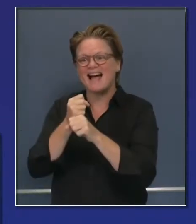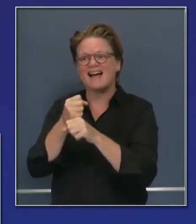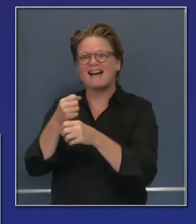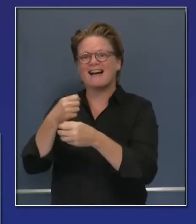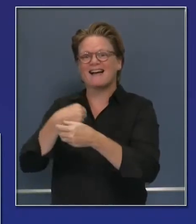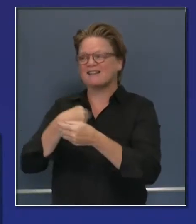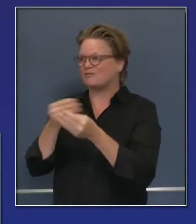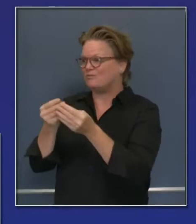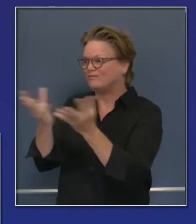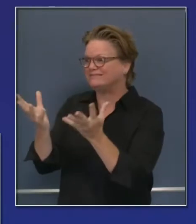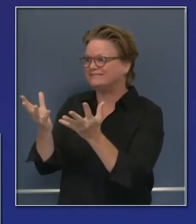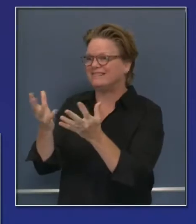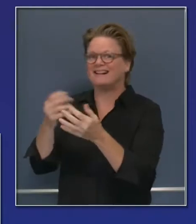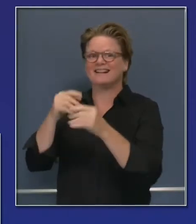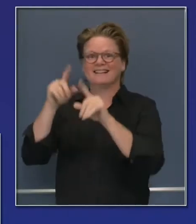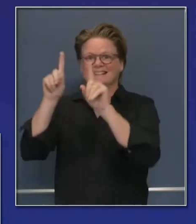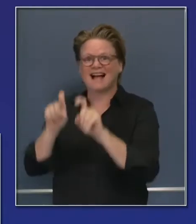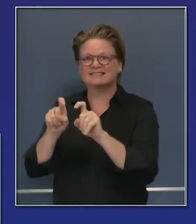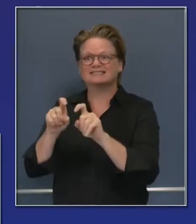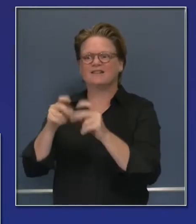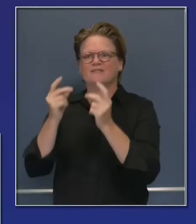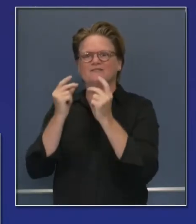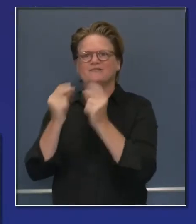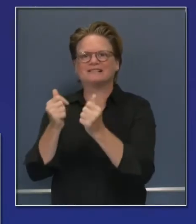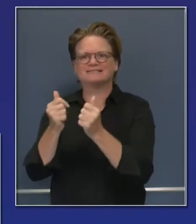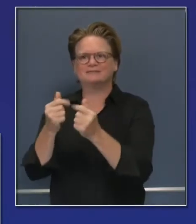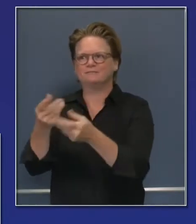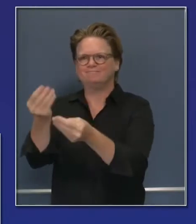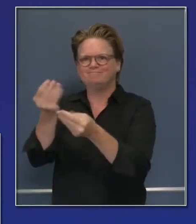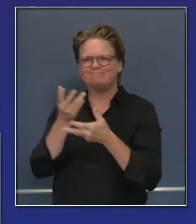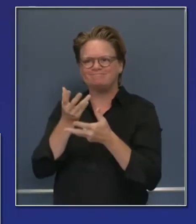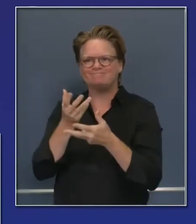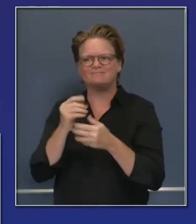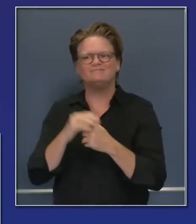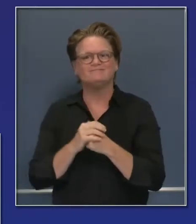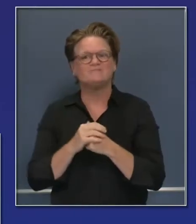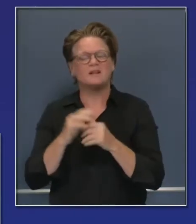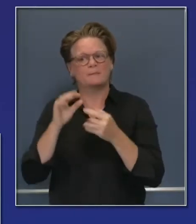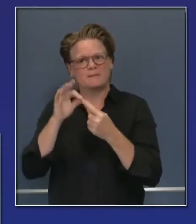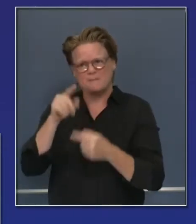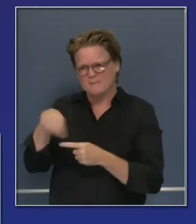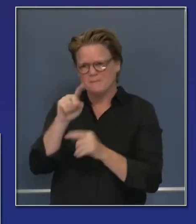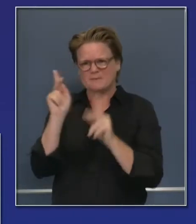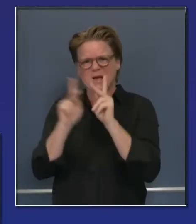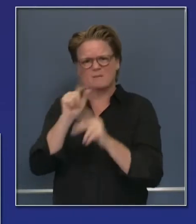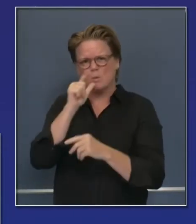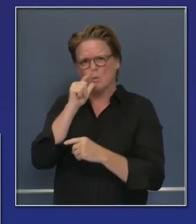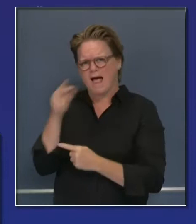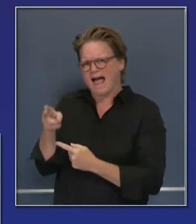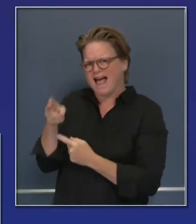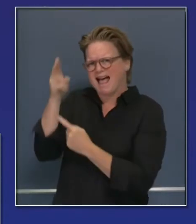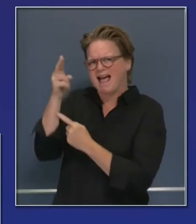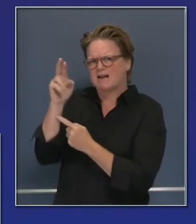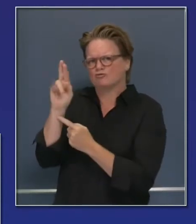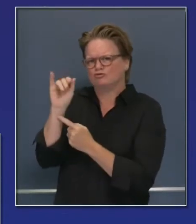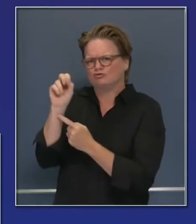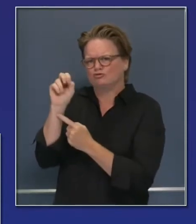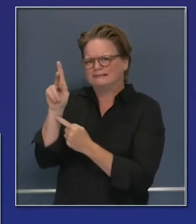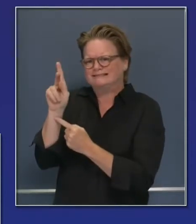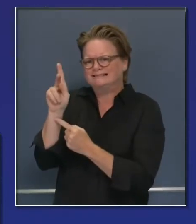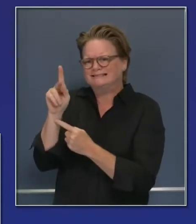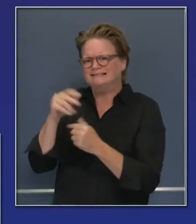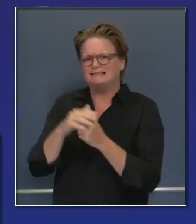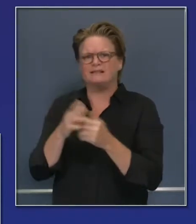reliability to people that are at risk, essential workers, to address the issue of the supply